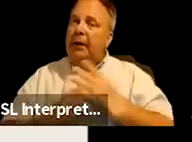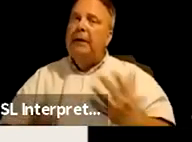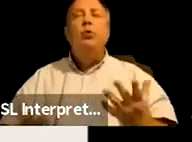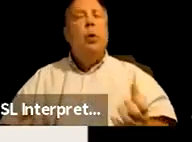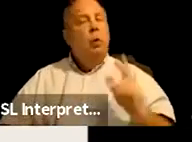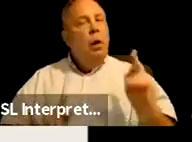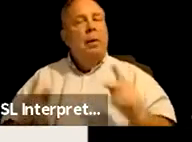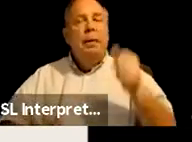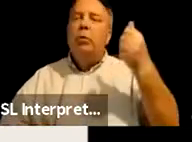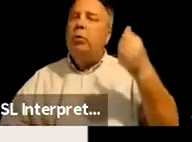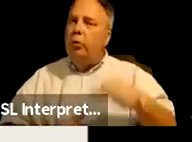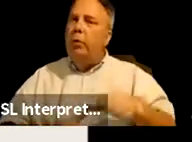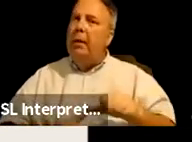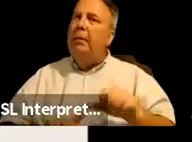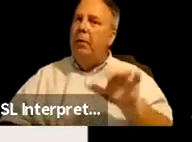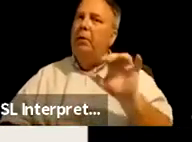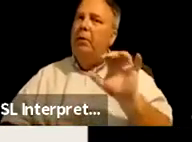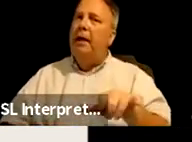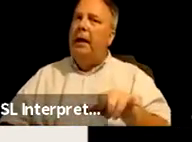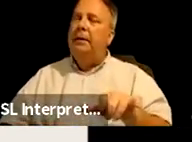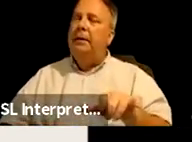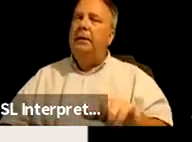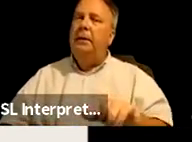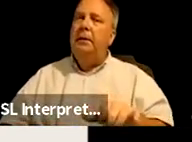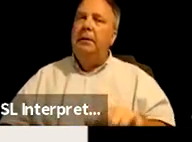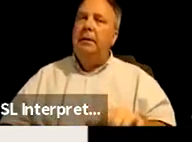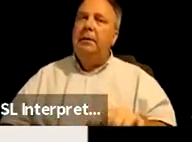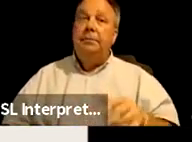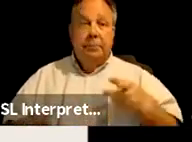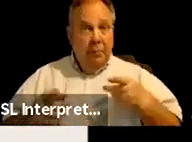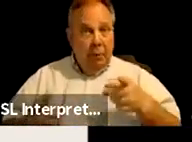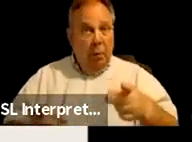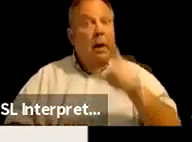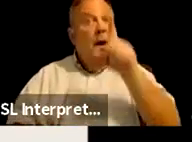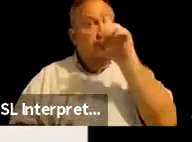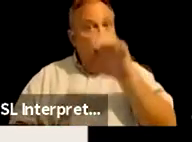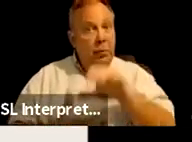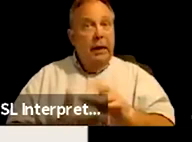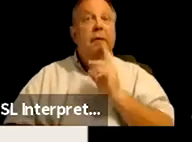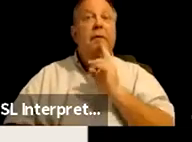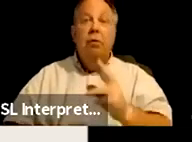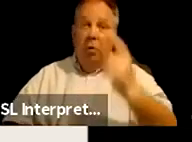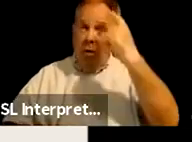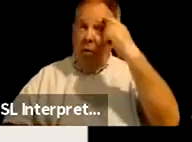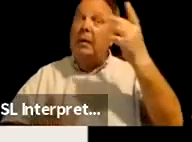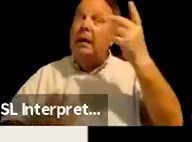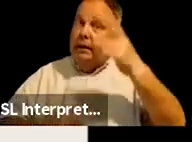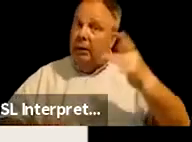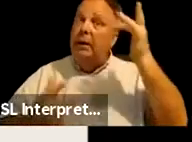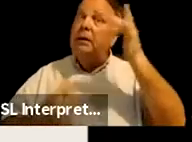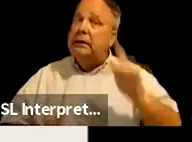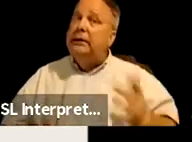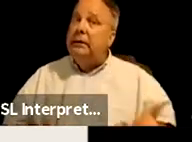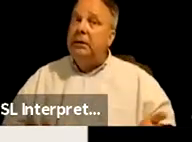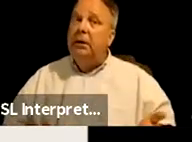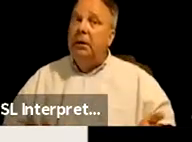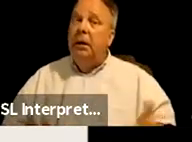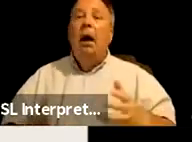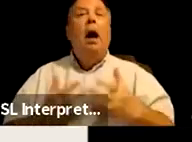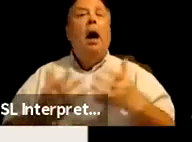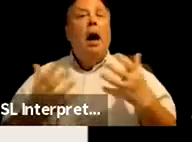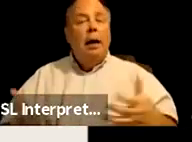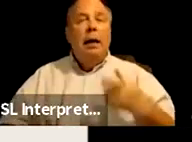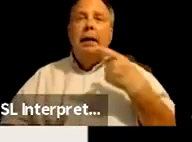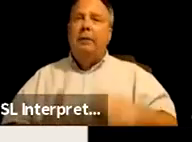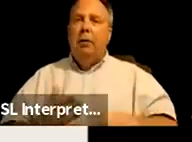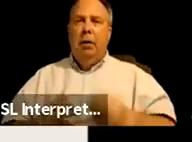people to remember that while I do believe there are mental illnesses, um, a lot of what we